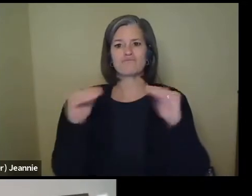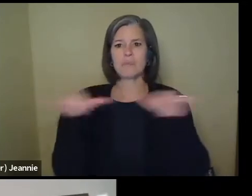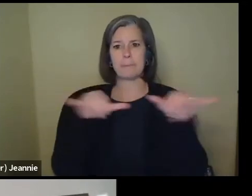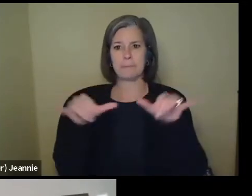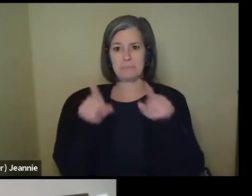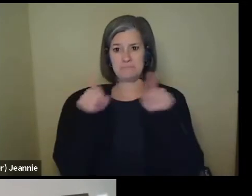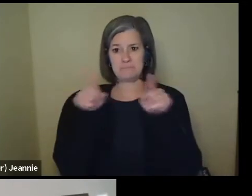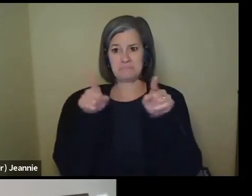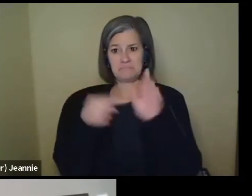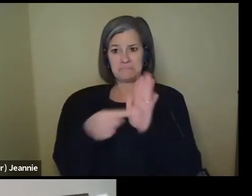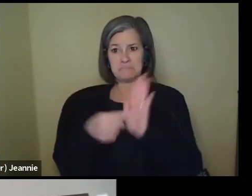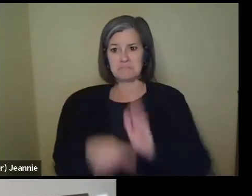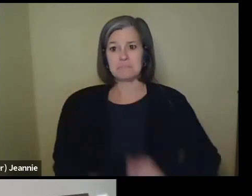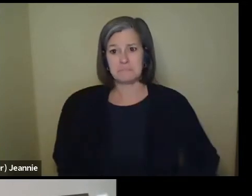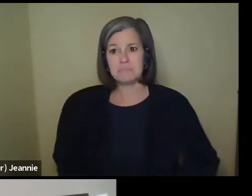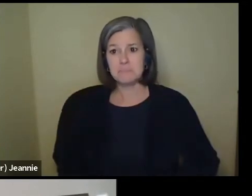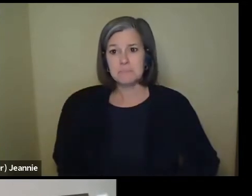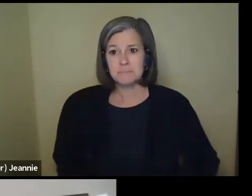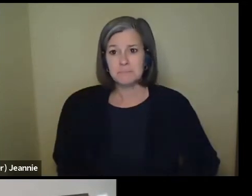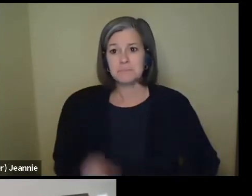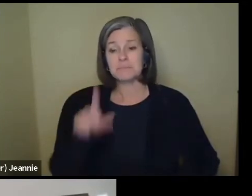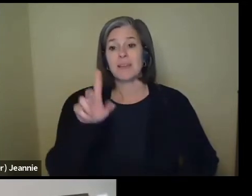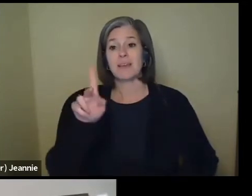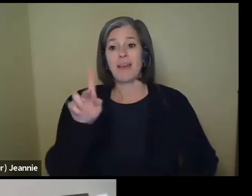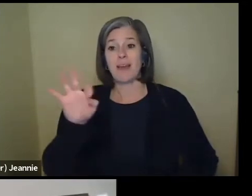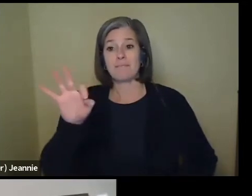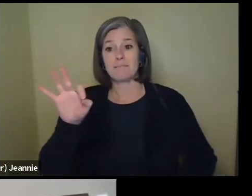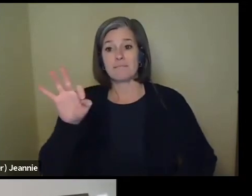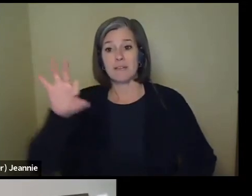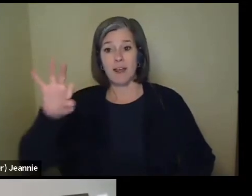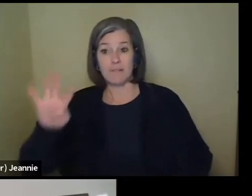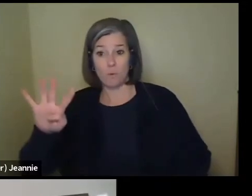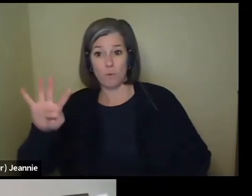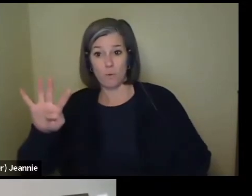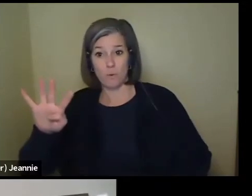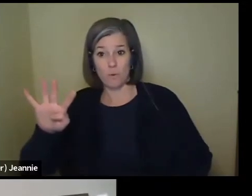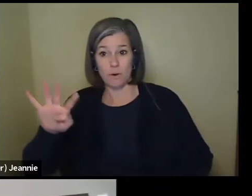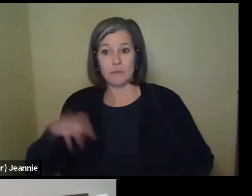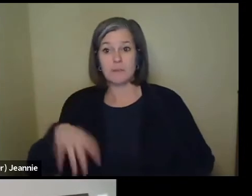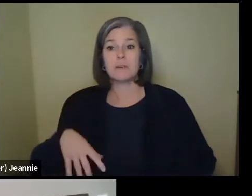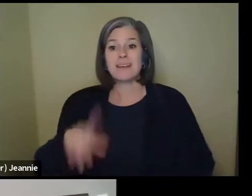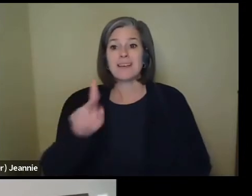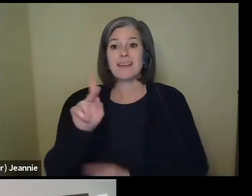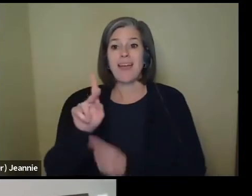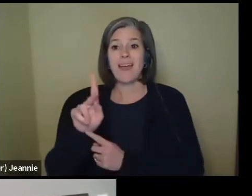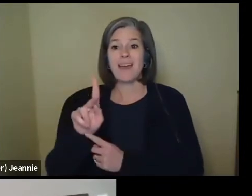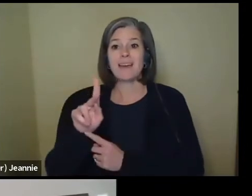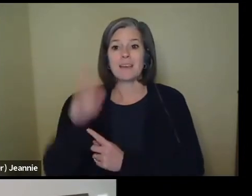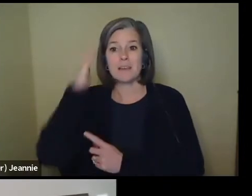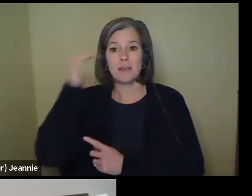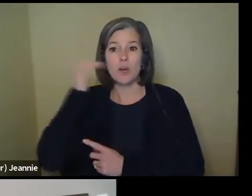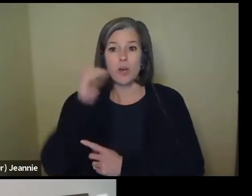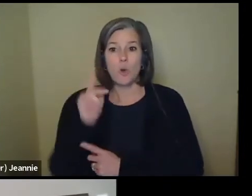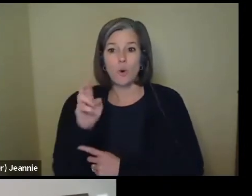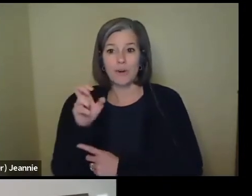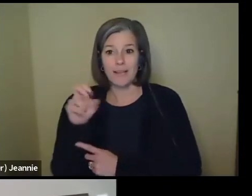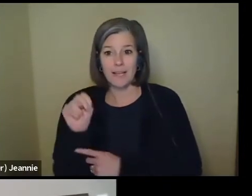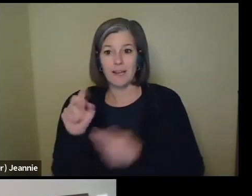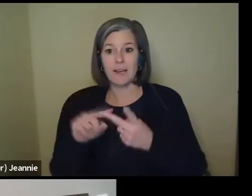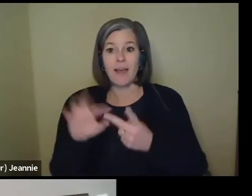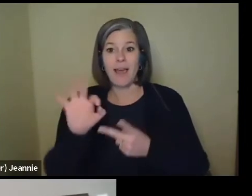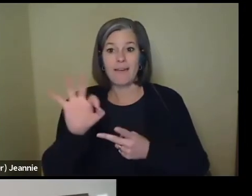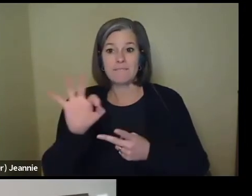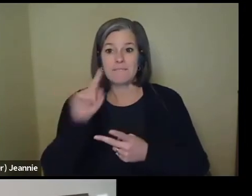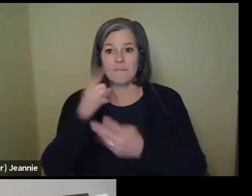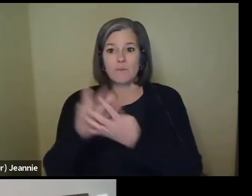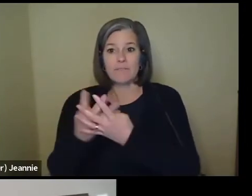one of each. This one is a KF94. It's K is for Korean, F is for filter. It's a